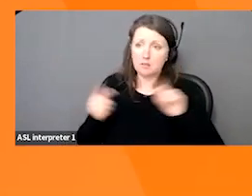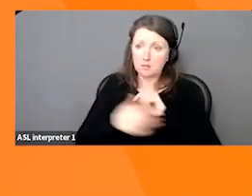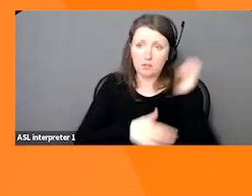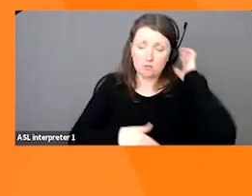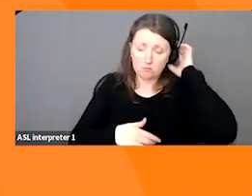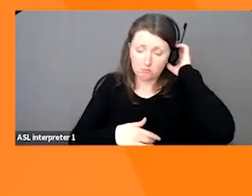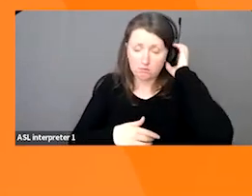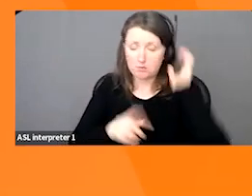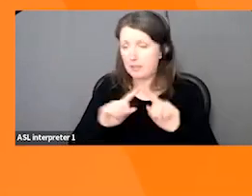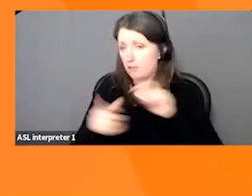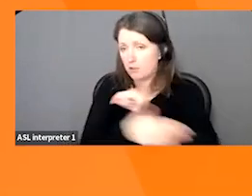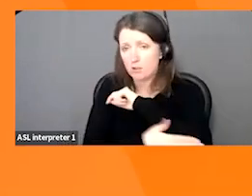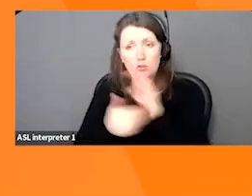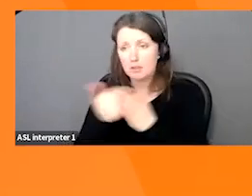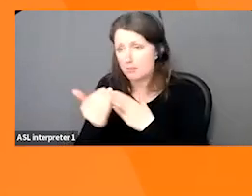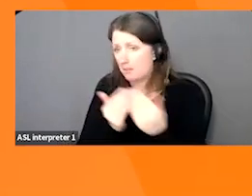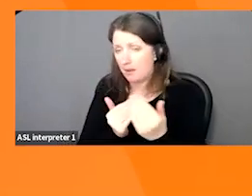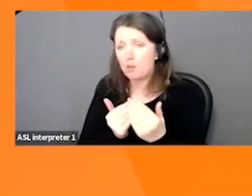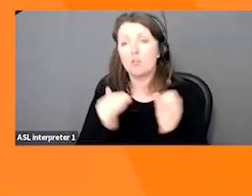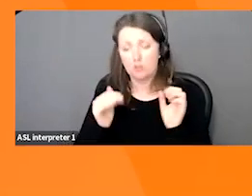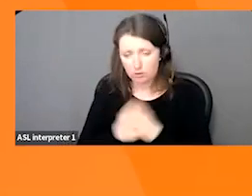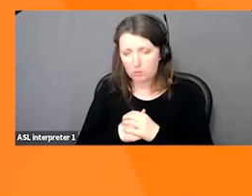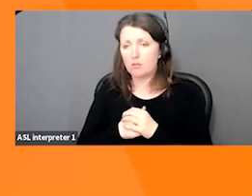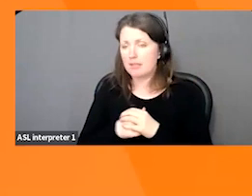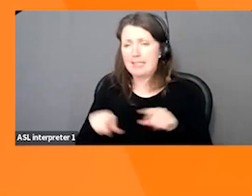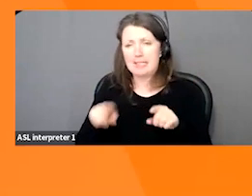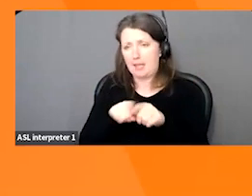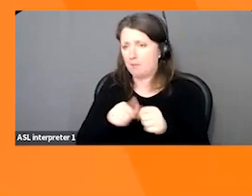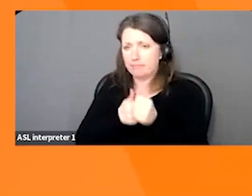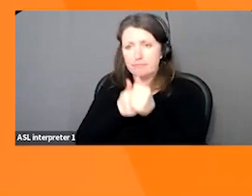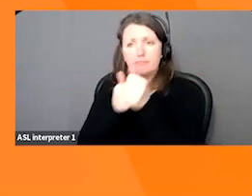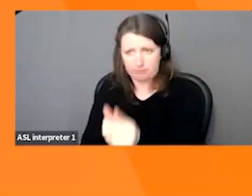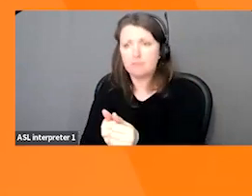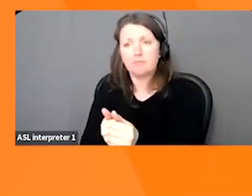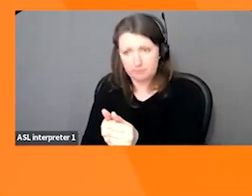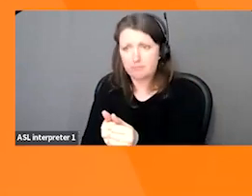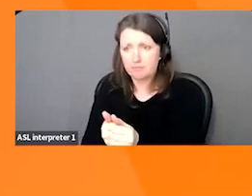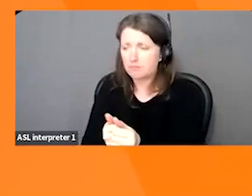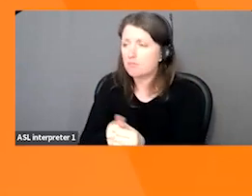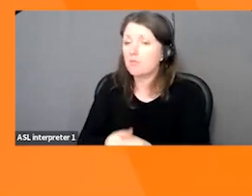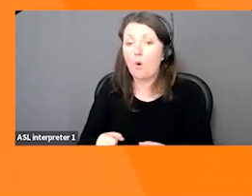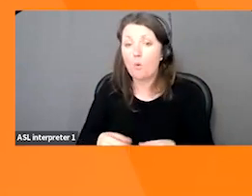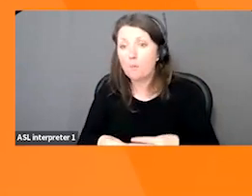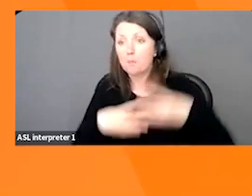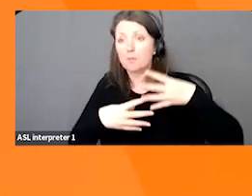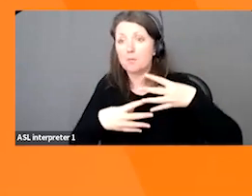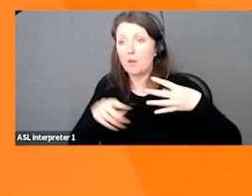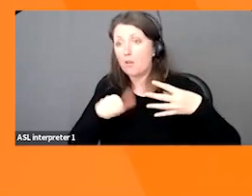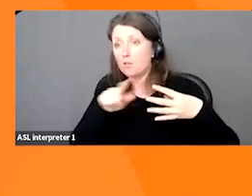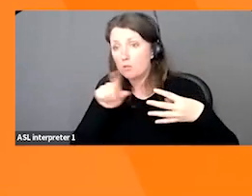Thank you. Thank And I see a question has popped up here in the chat. I believe that's related to subscriptions described a few slides ago,